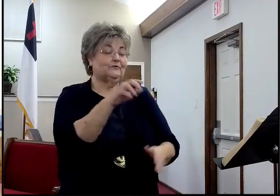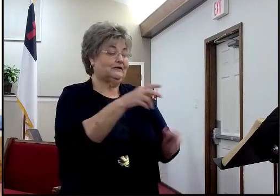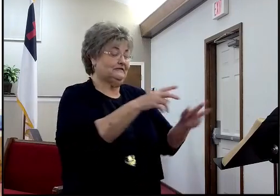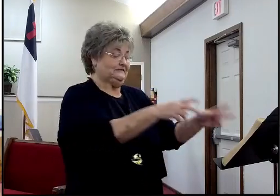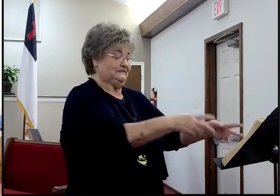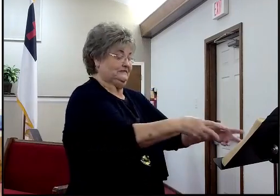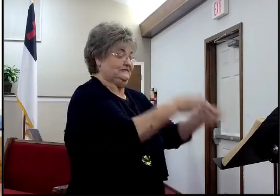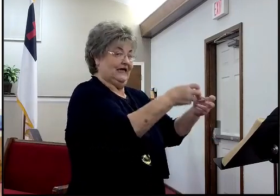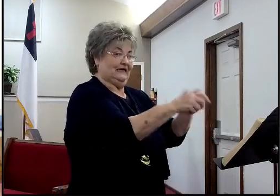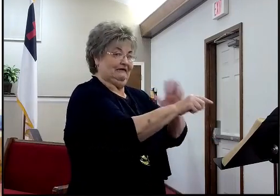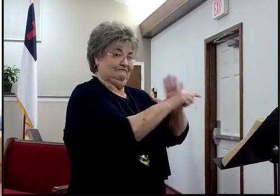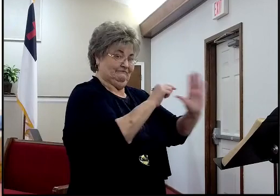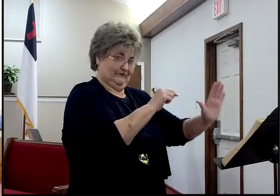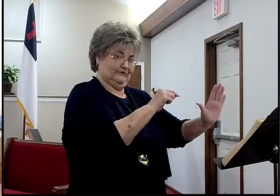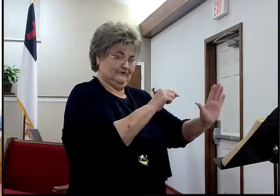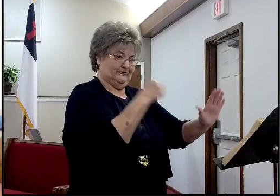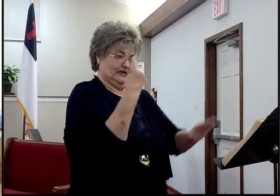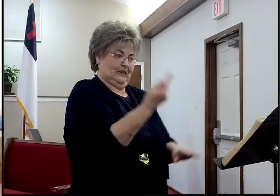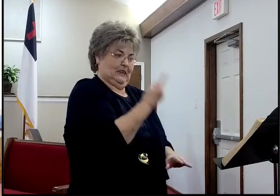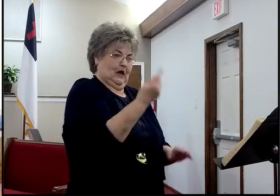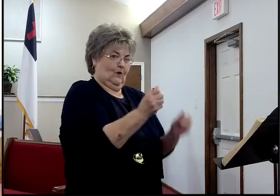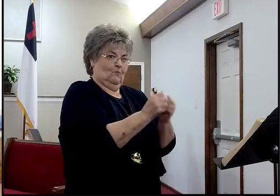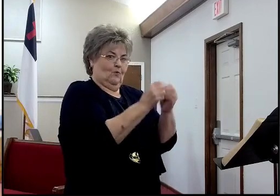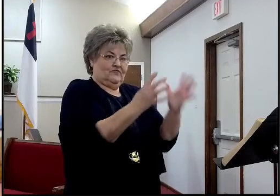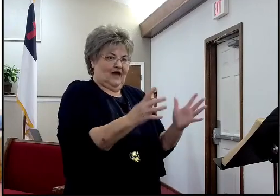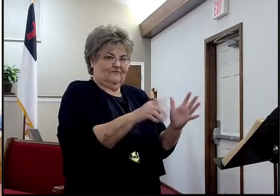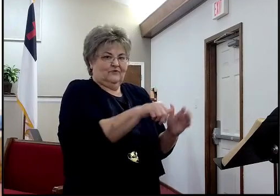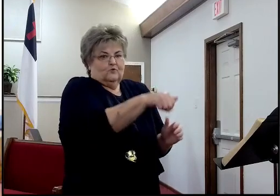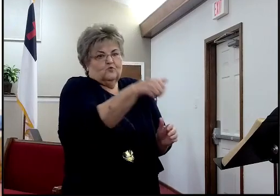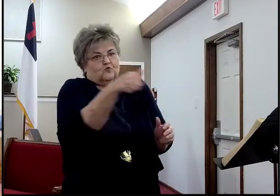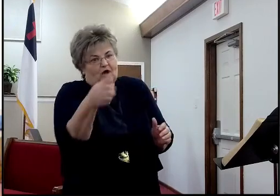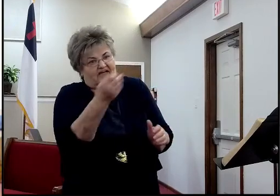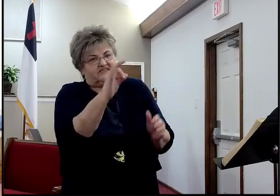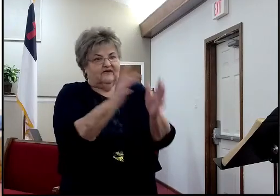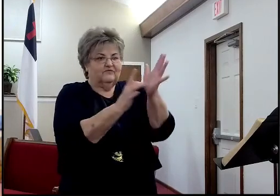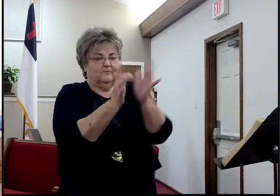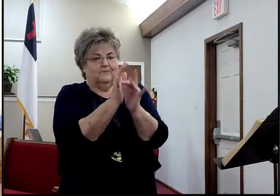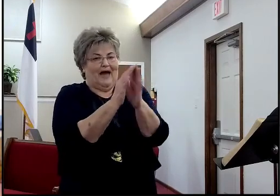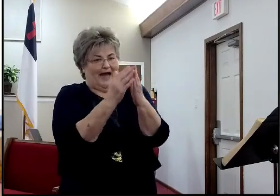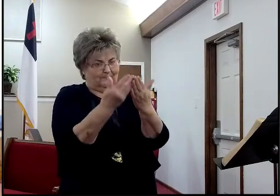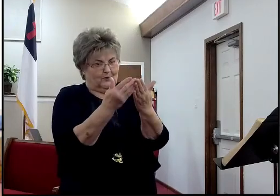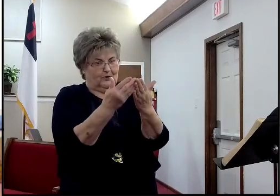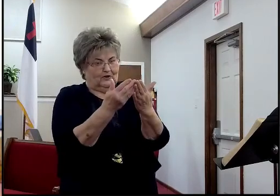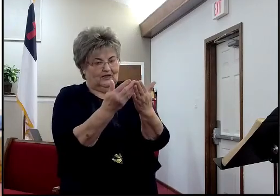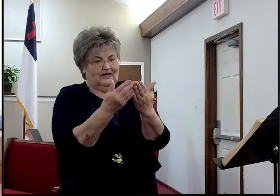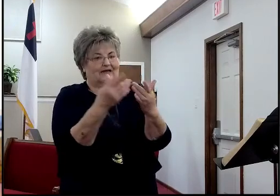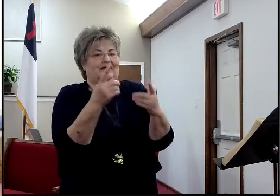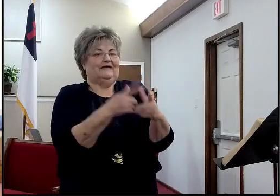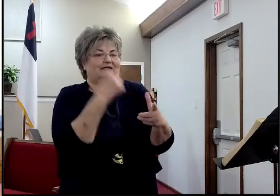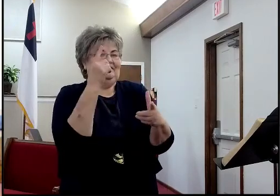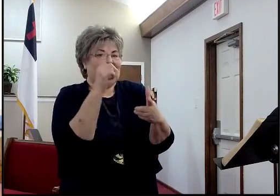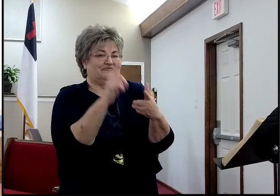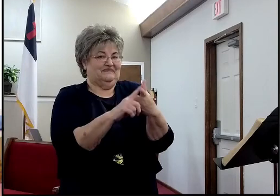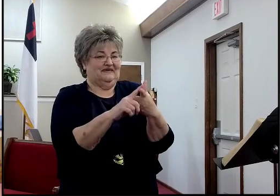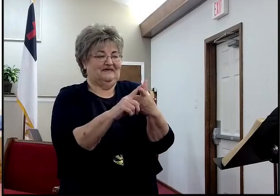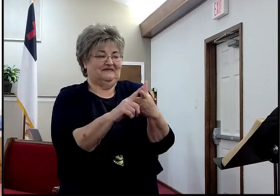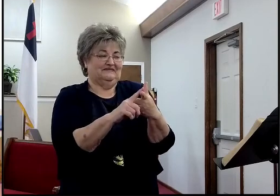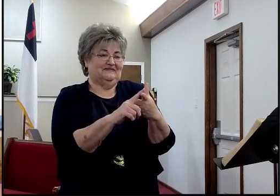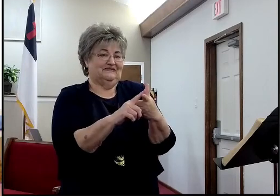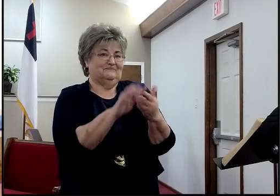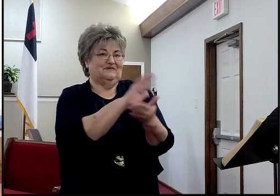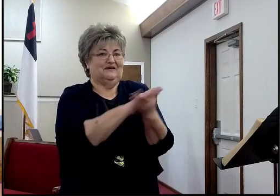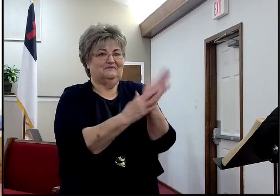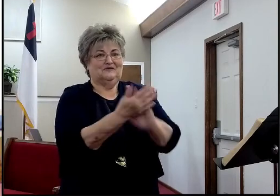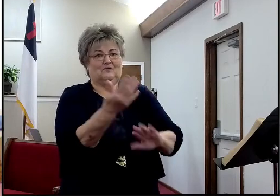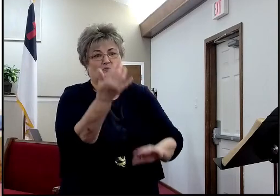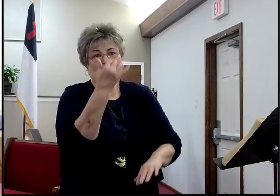or out of the rest of scripture, sure you could come up with that, but you'd have to, you'd have to demolish other, you'd have to do that, at the expense of other places, of scripture,